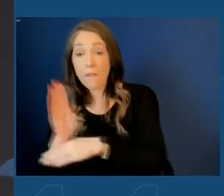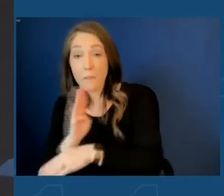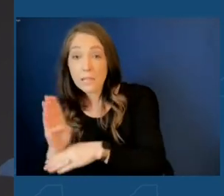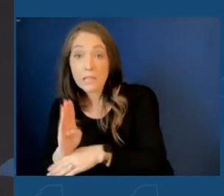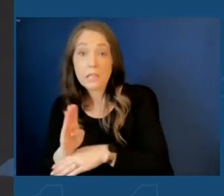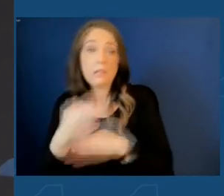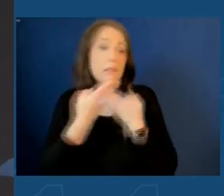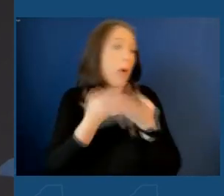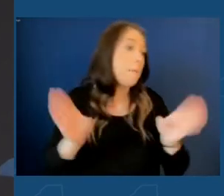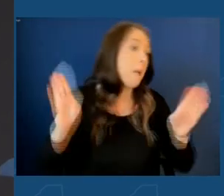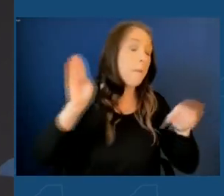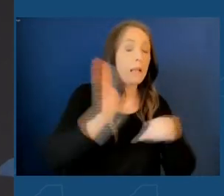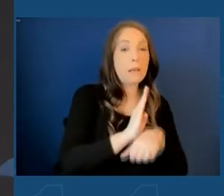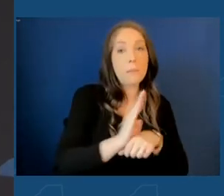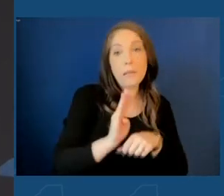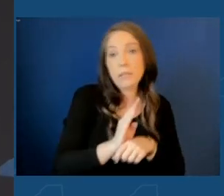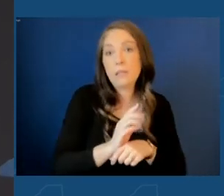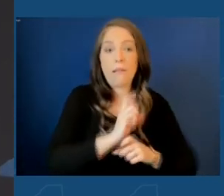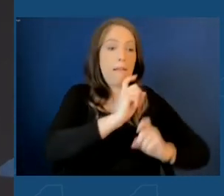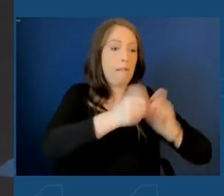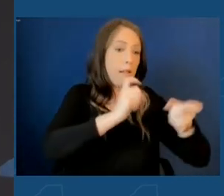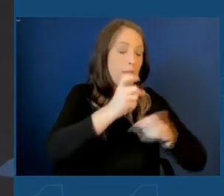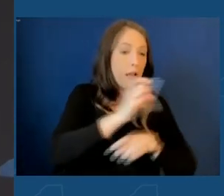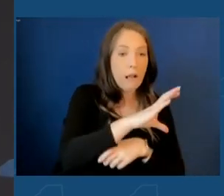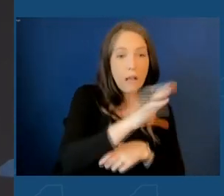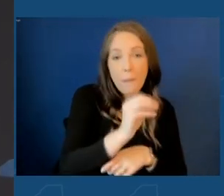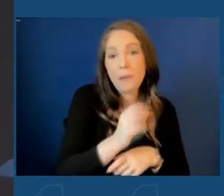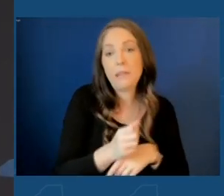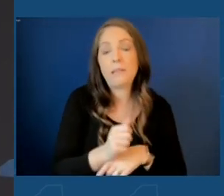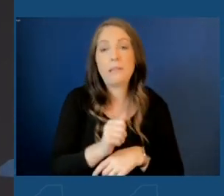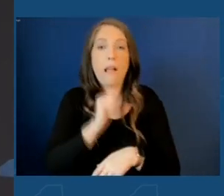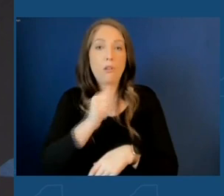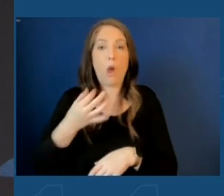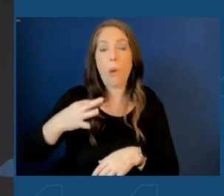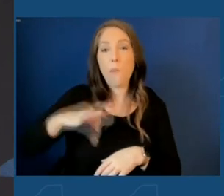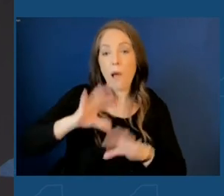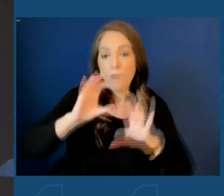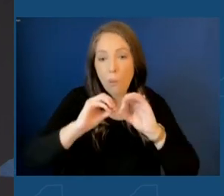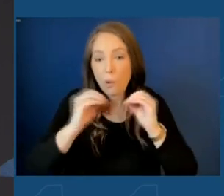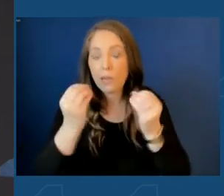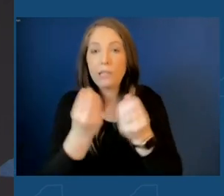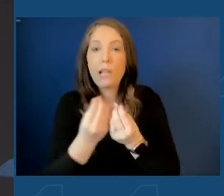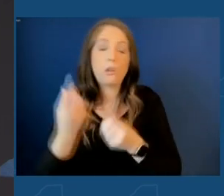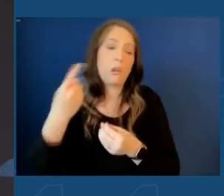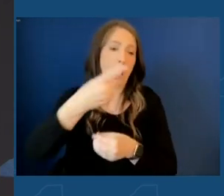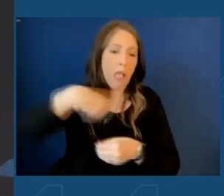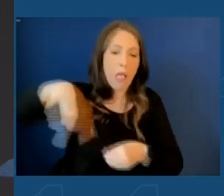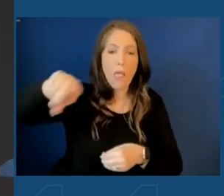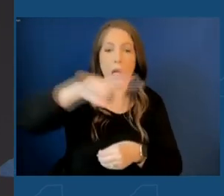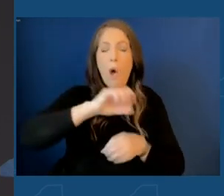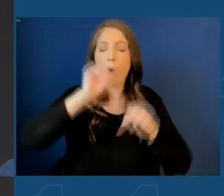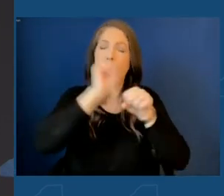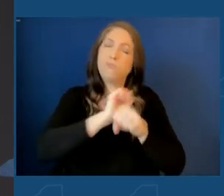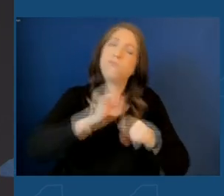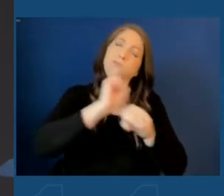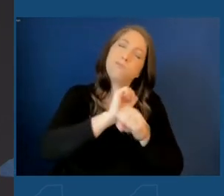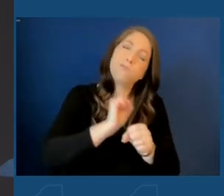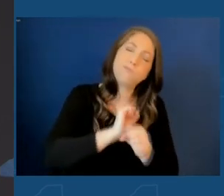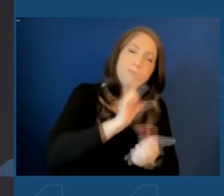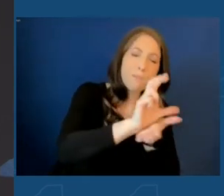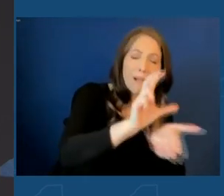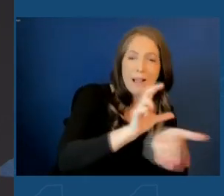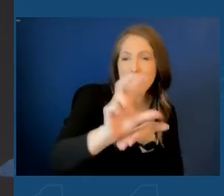philanthropic organizations, our academic institutions, our not-for-profit organizations, have worked tirelessly to invest in people